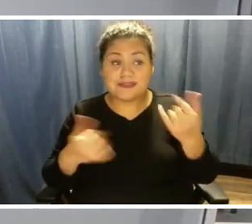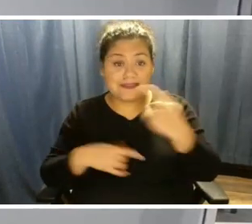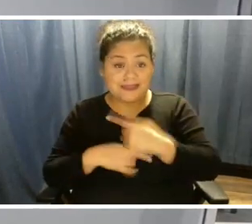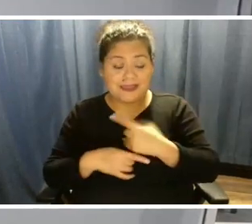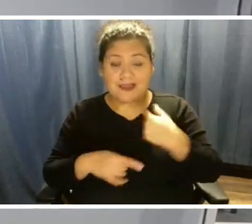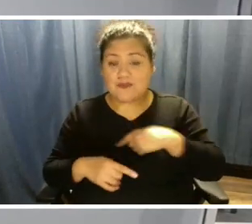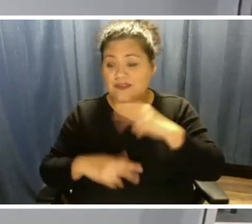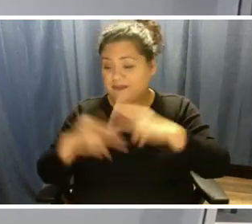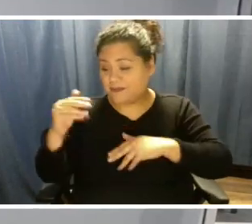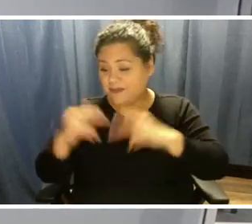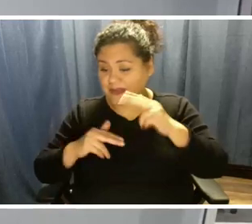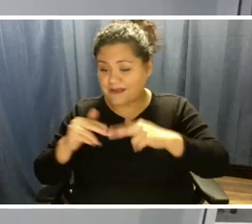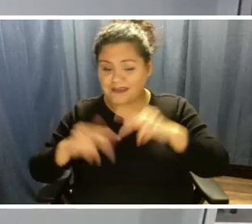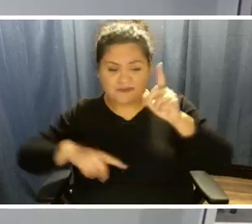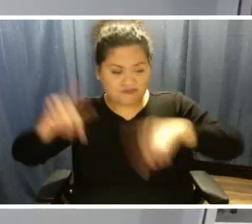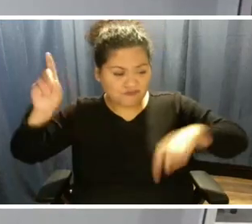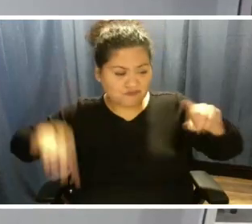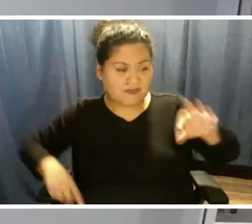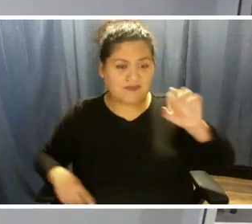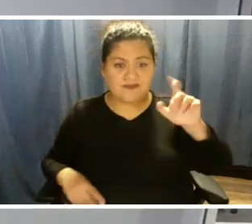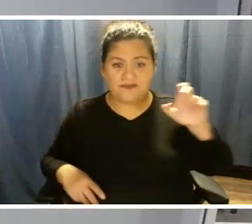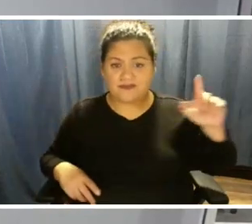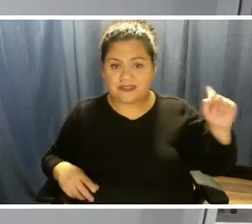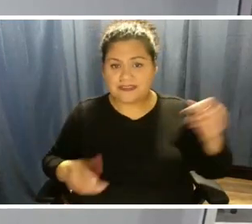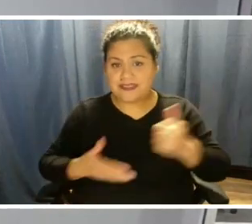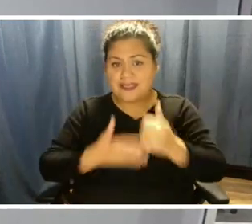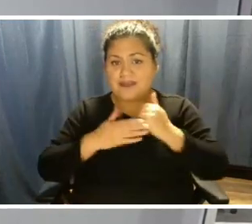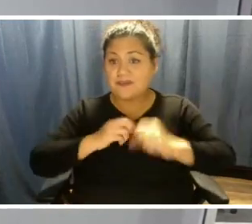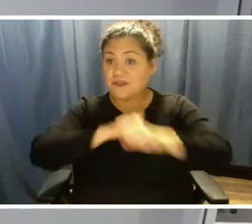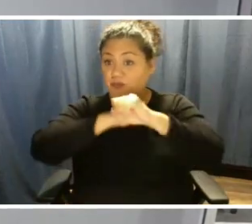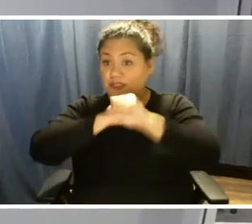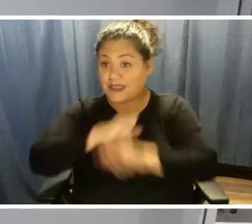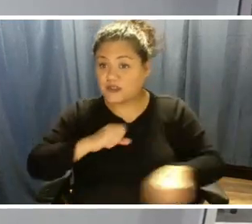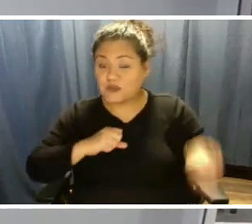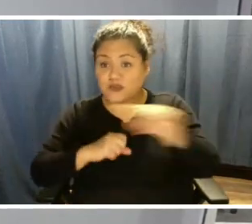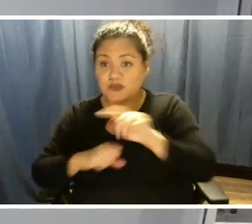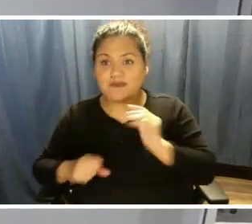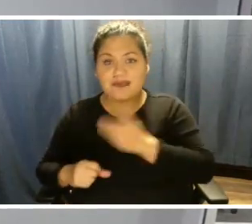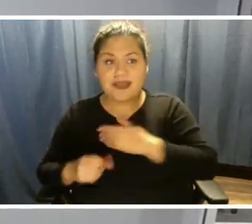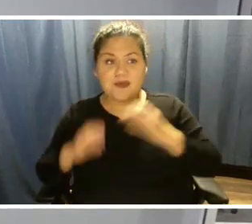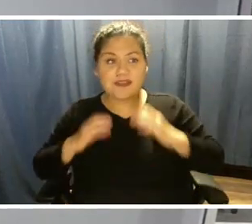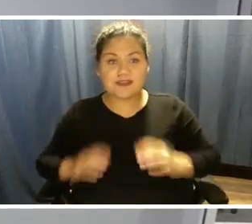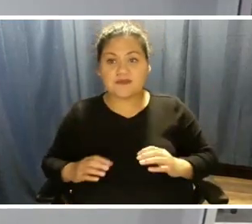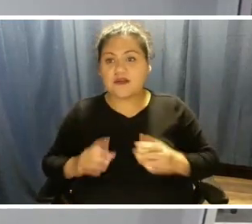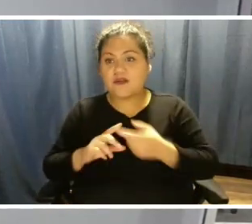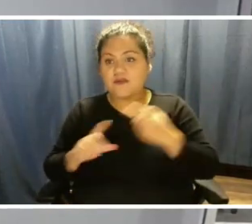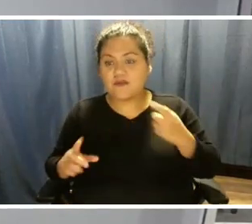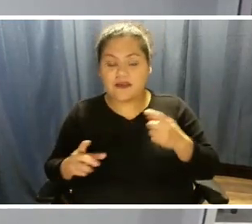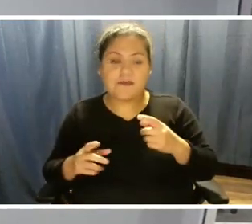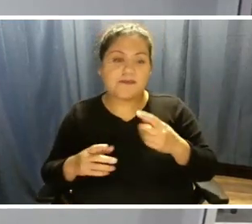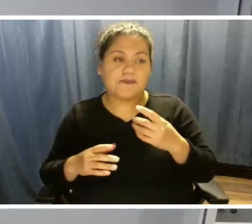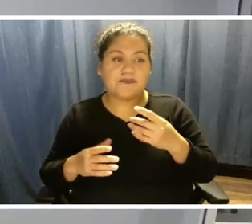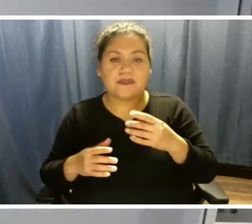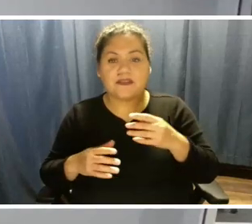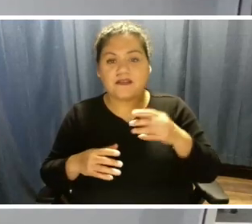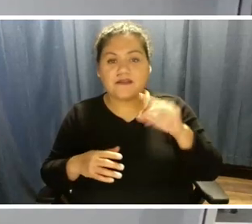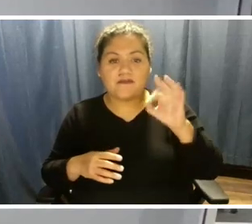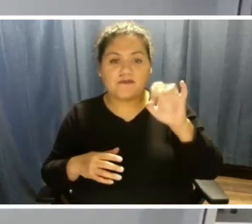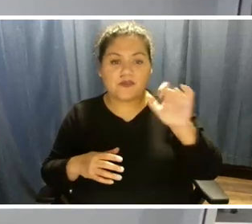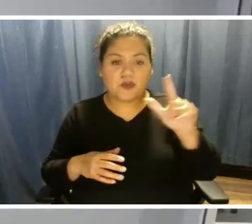a diversified fleet to help us protect you all, our customers, from fuel risk and equipment risk.